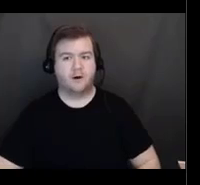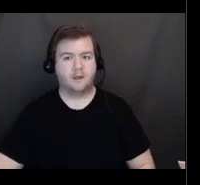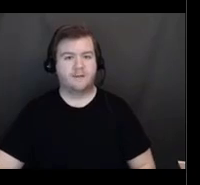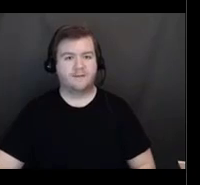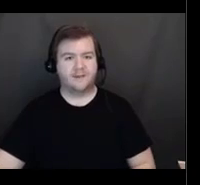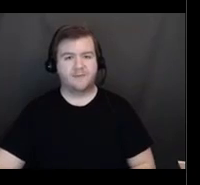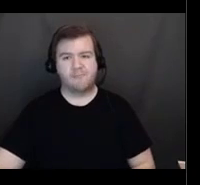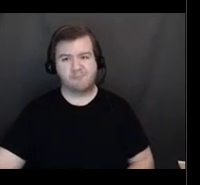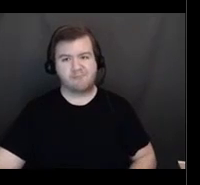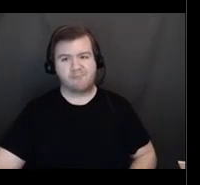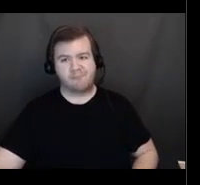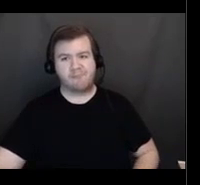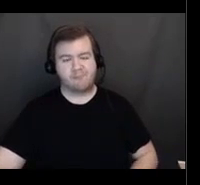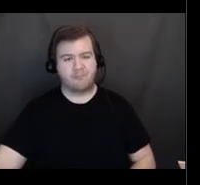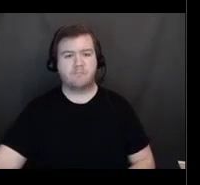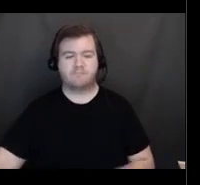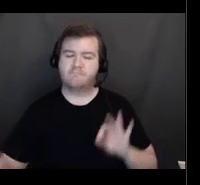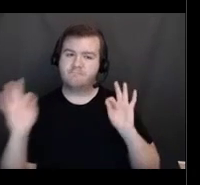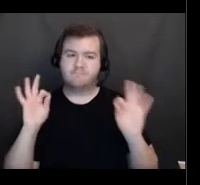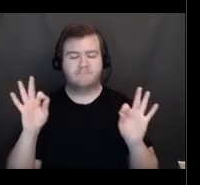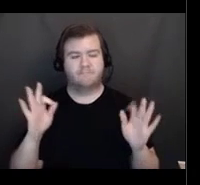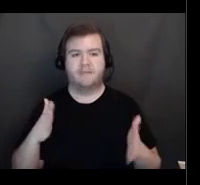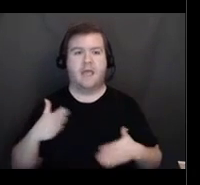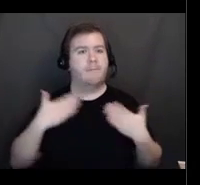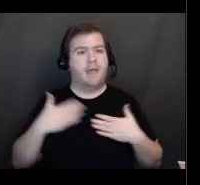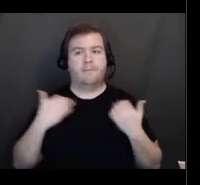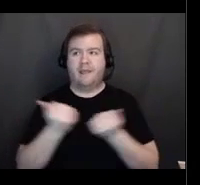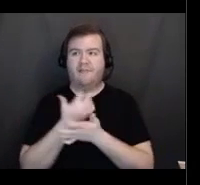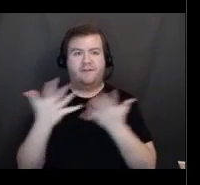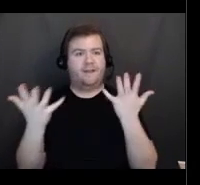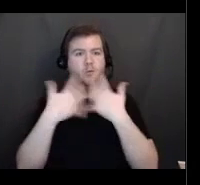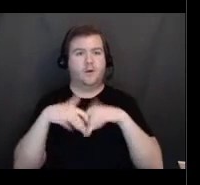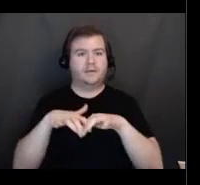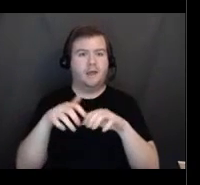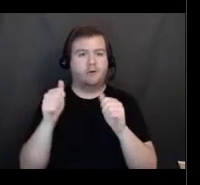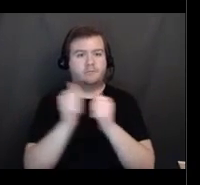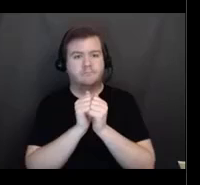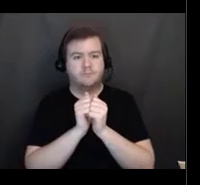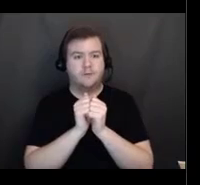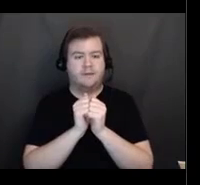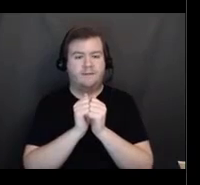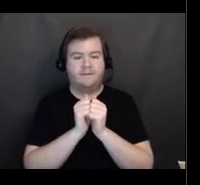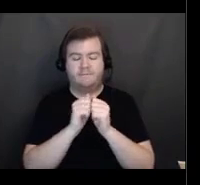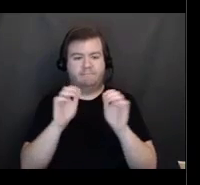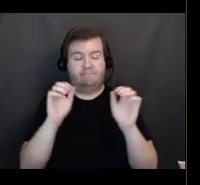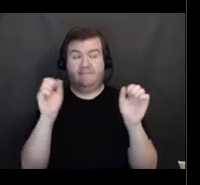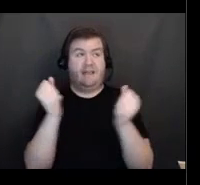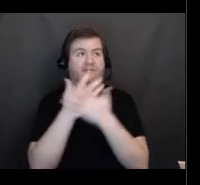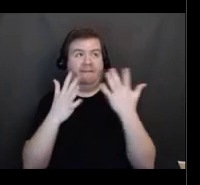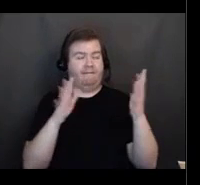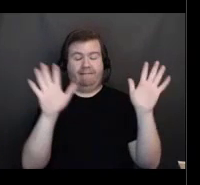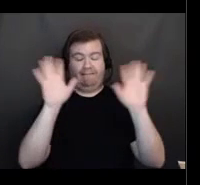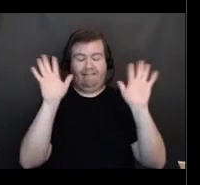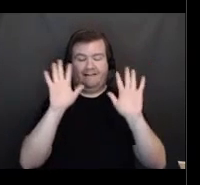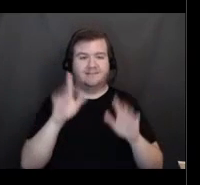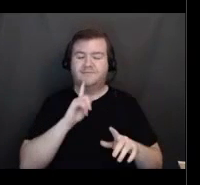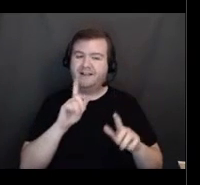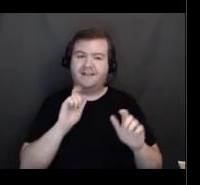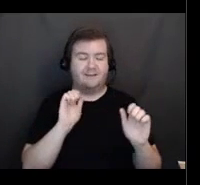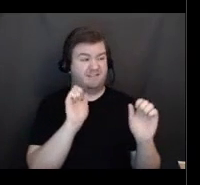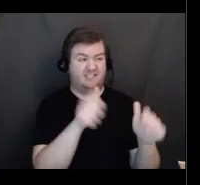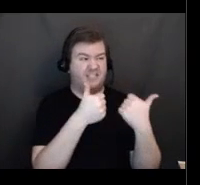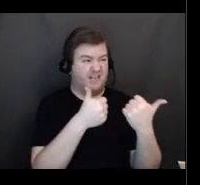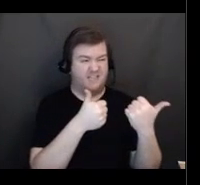All set. Thank you. Excellent. I am so glad this worked out. This was quite a challenge when it really wasn't.